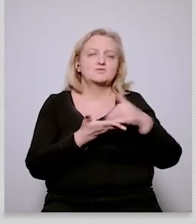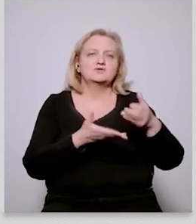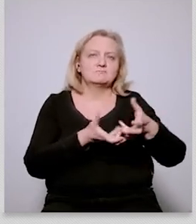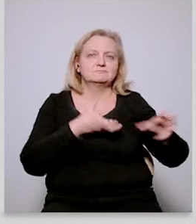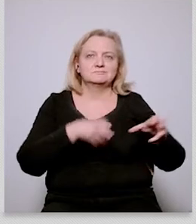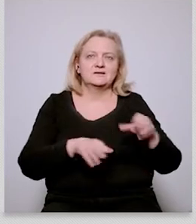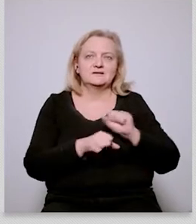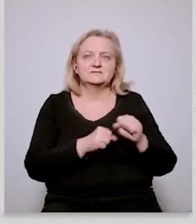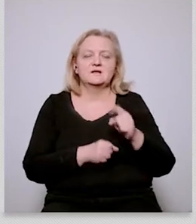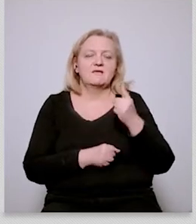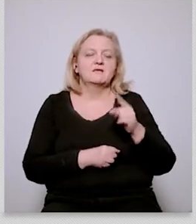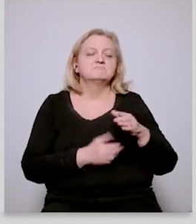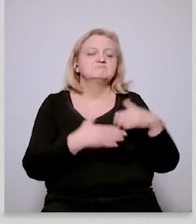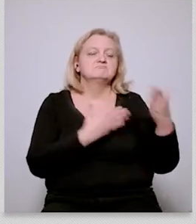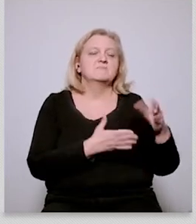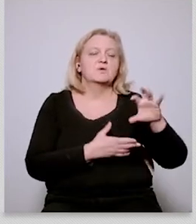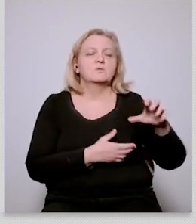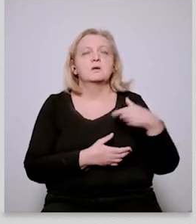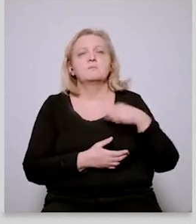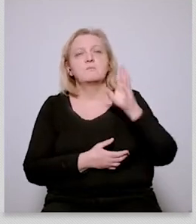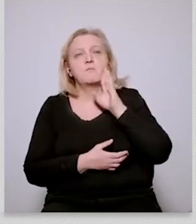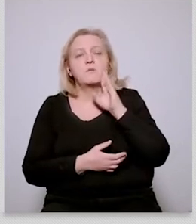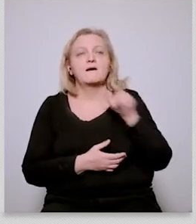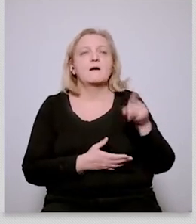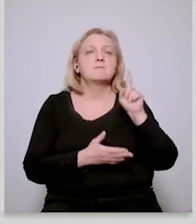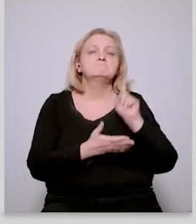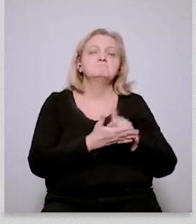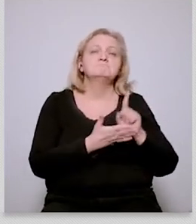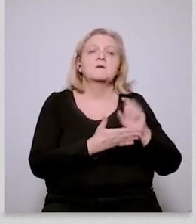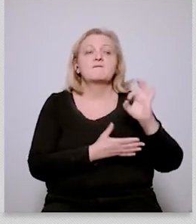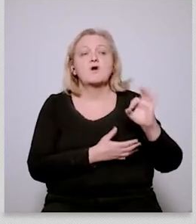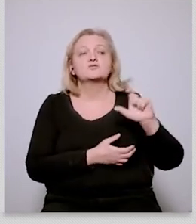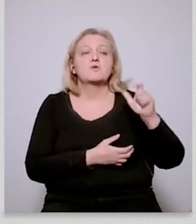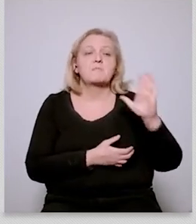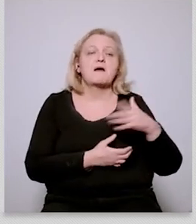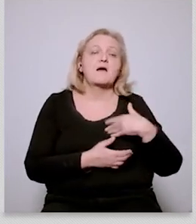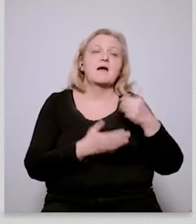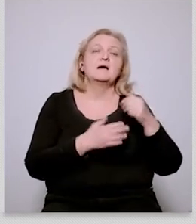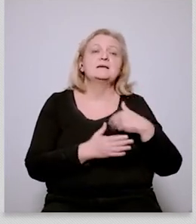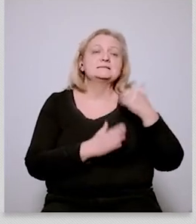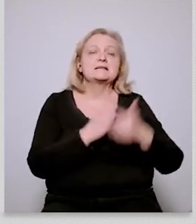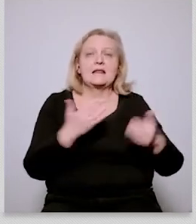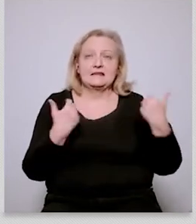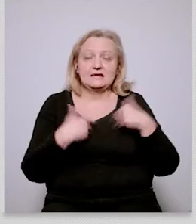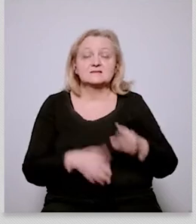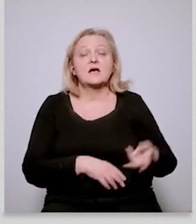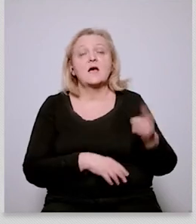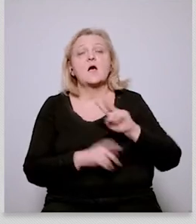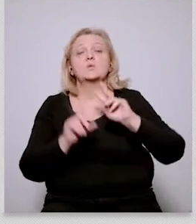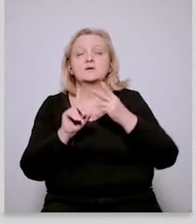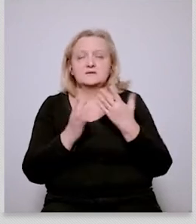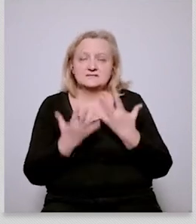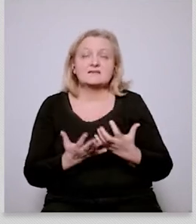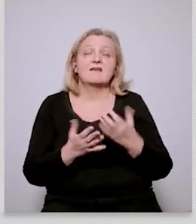on the other they of course you know demand you know that we take care of the planet that that we're going to leave behind for them so i think the